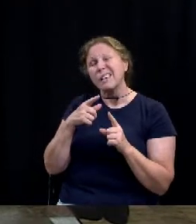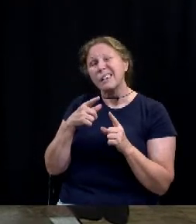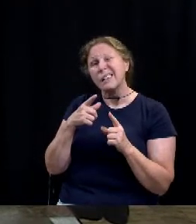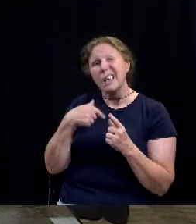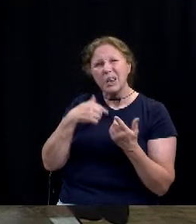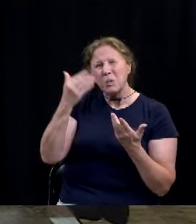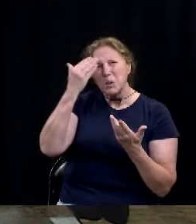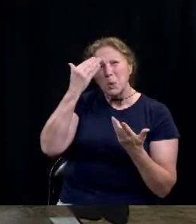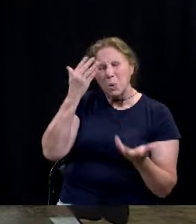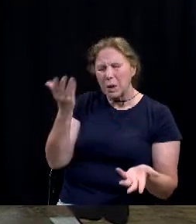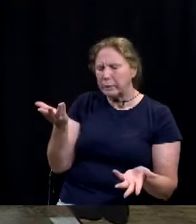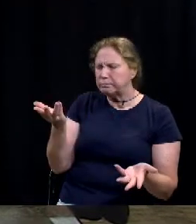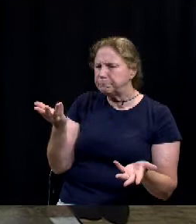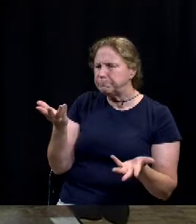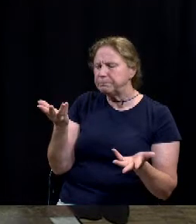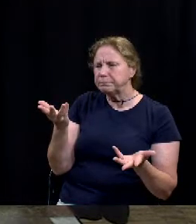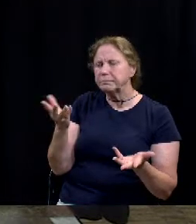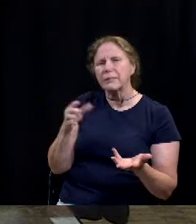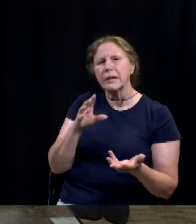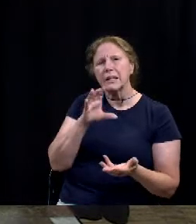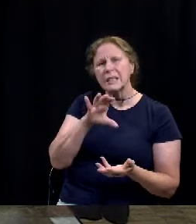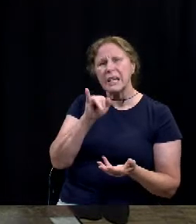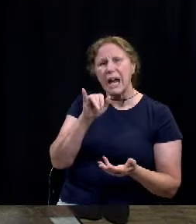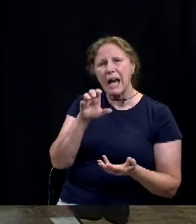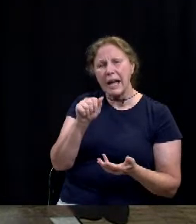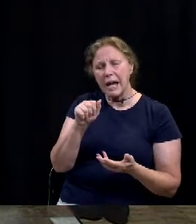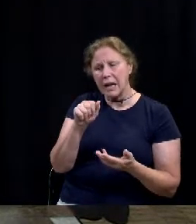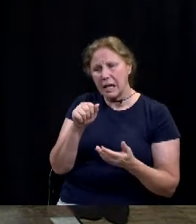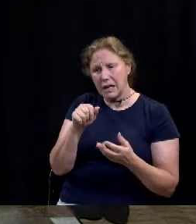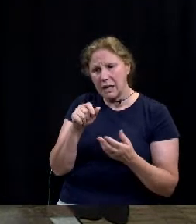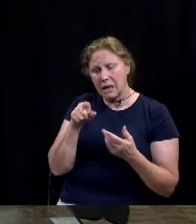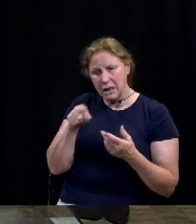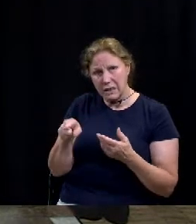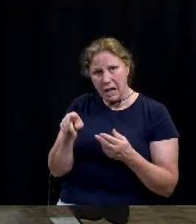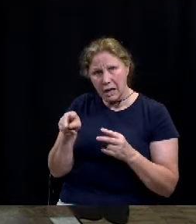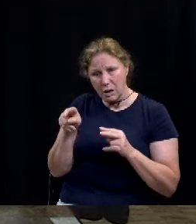what if the CICAC continues to review